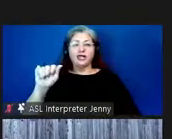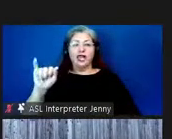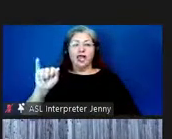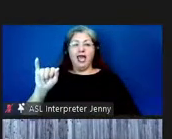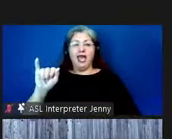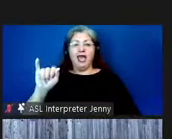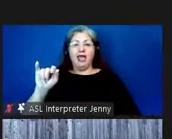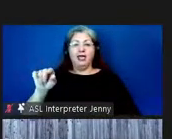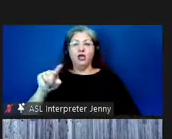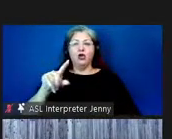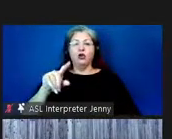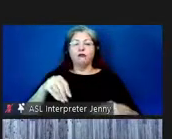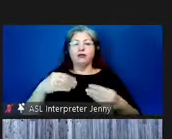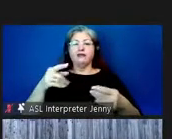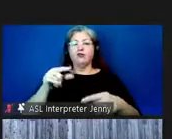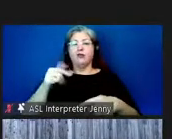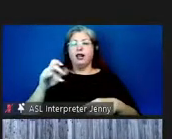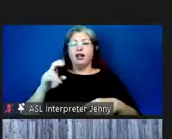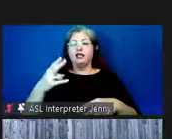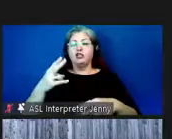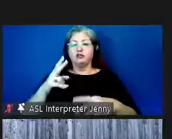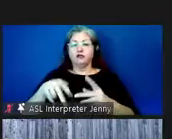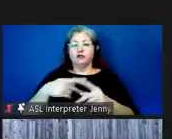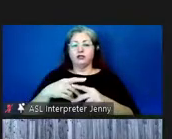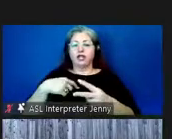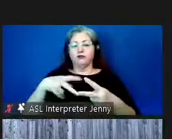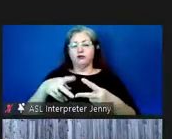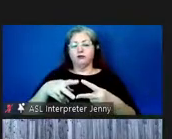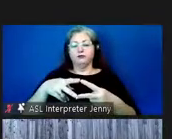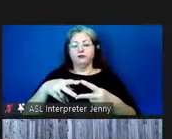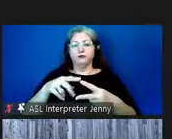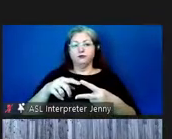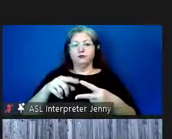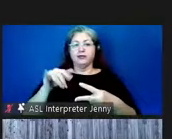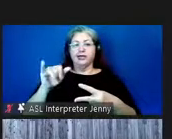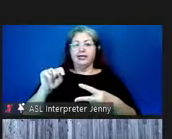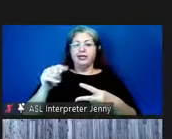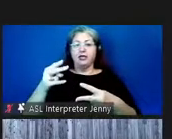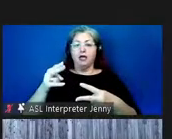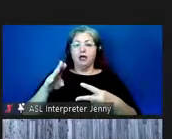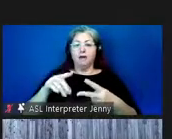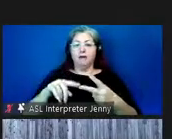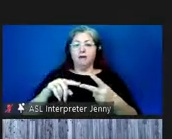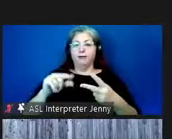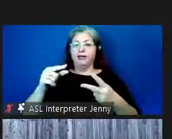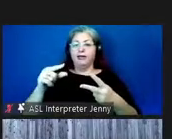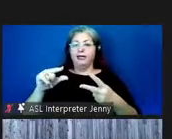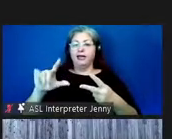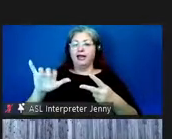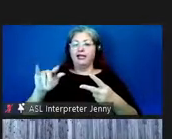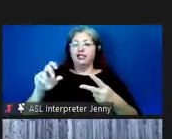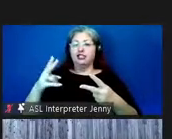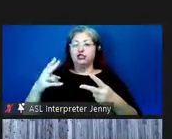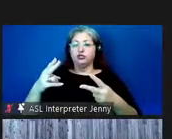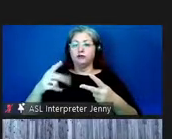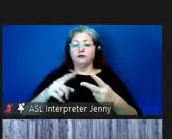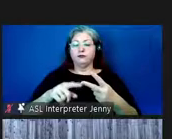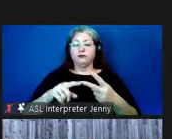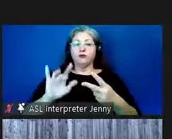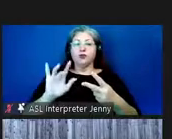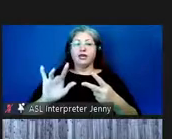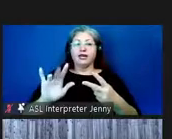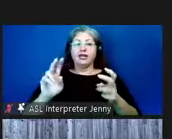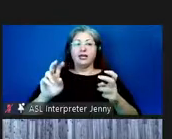to load the glitch version and there's two versions there's the the github version and the glitch version and what you can then do is click the